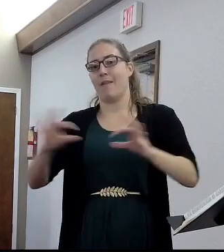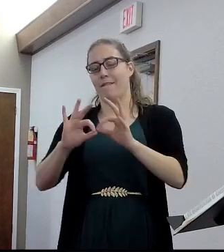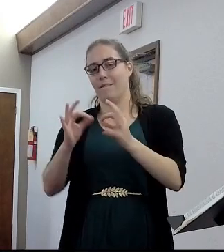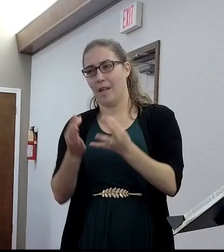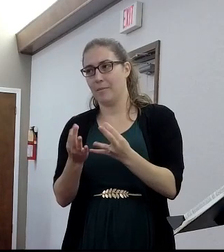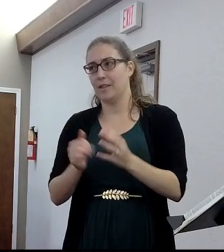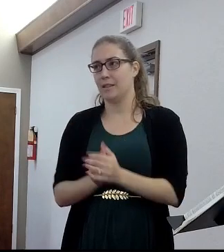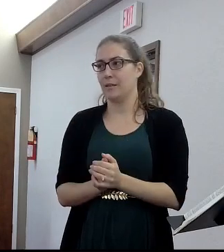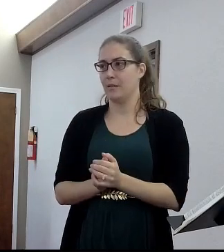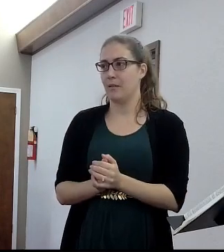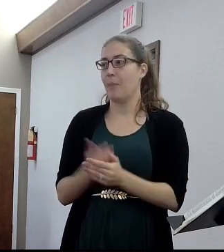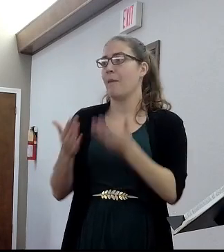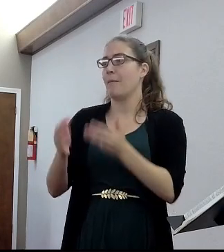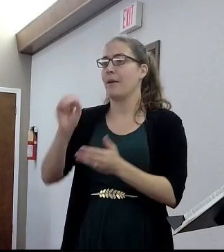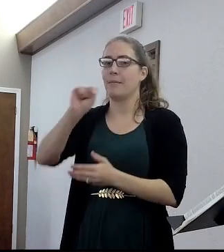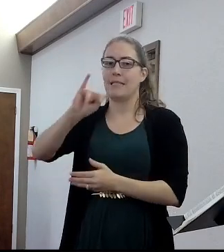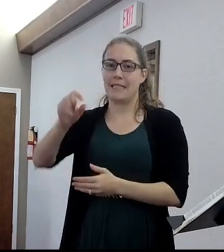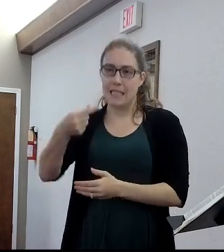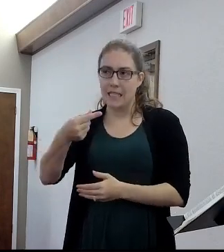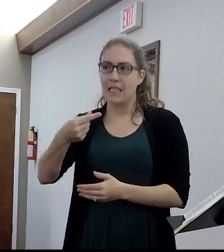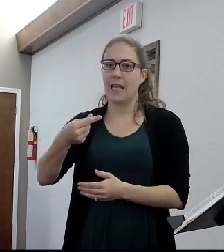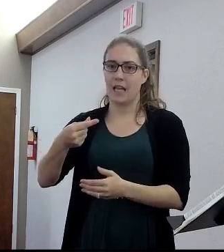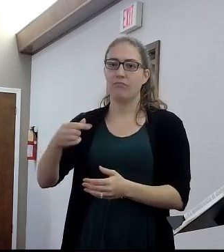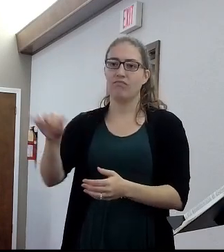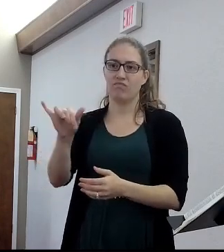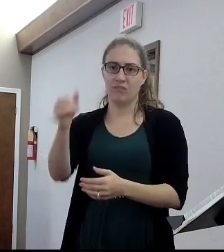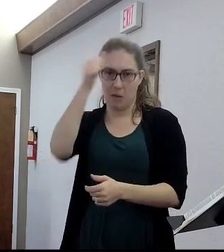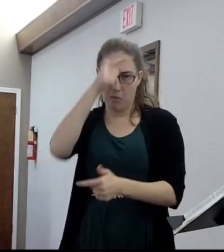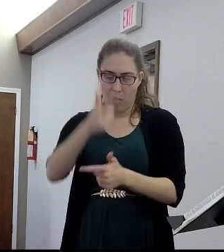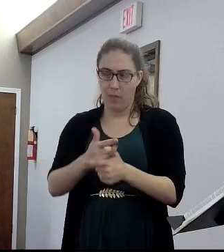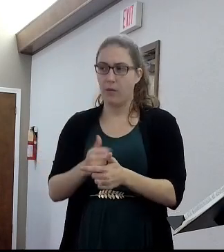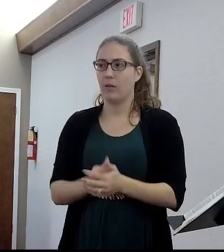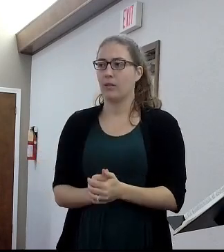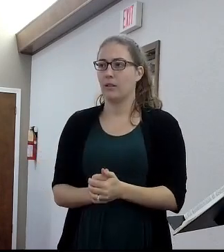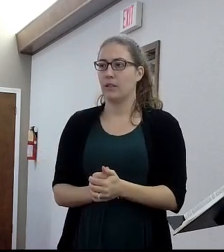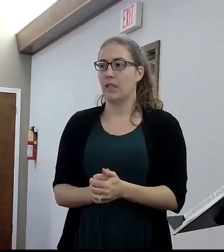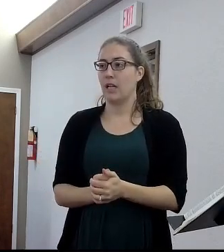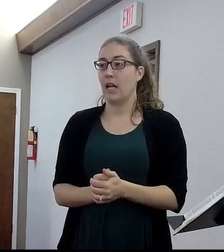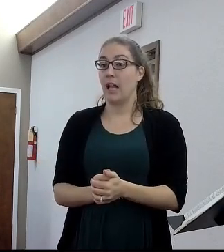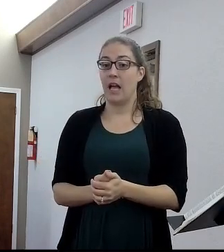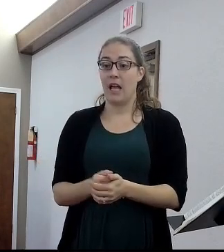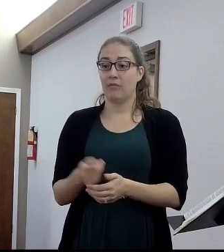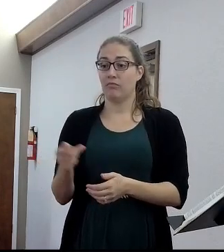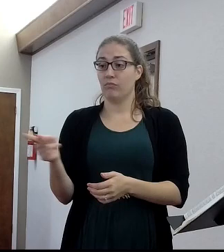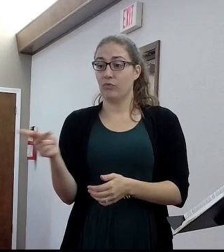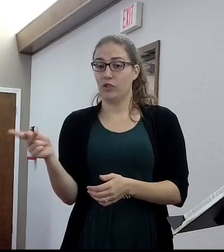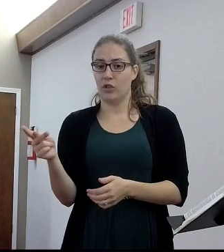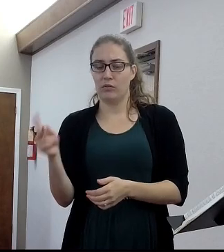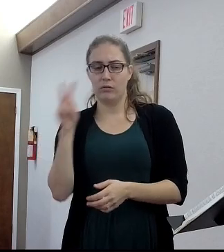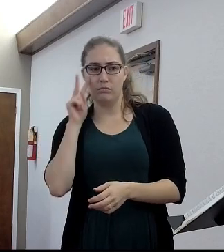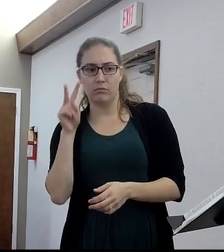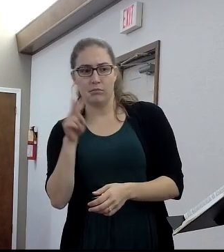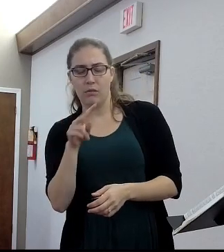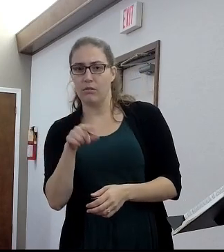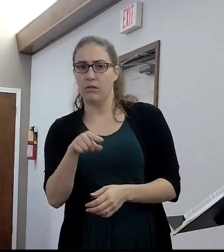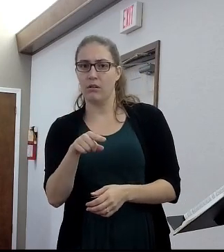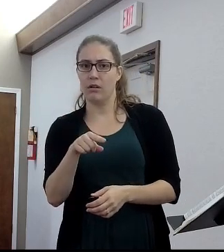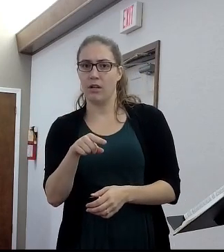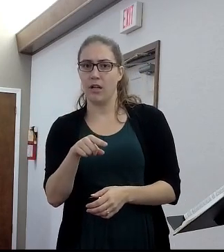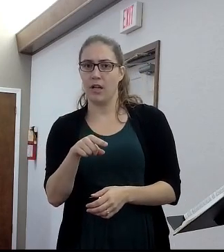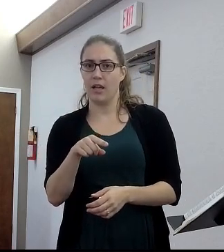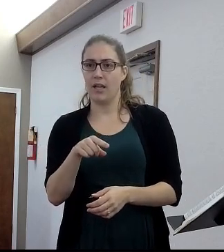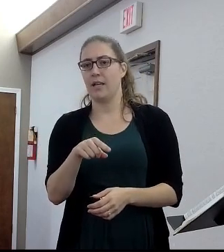is one of their brothers, too. And so, David and Sig get together. And they say, listen, this guy has gone... He's a heretic. Because he left the temple.